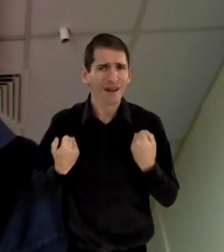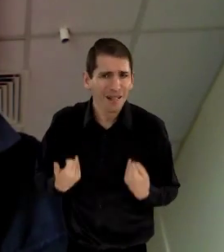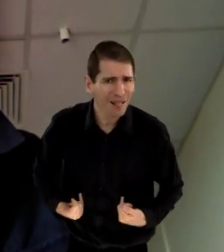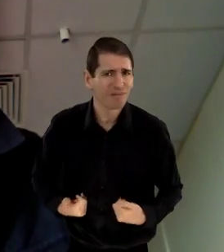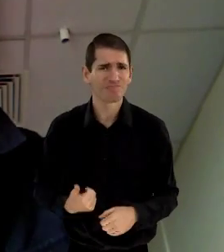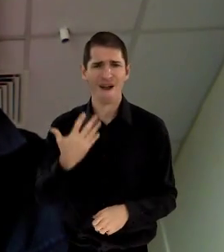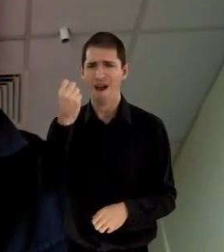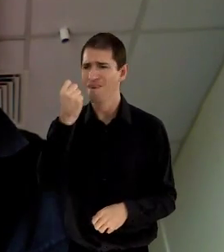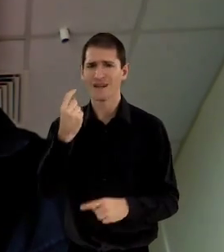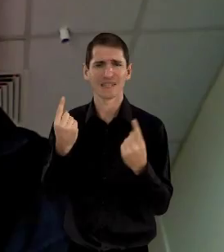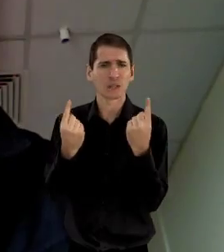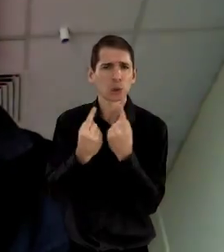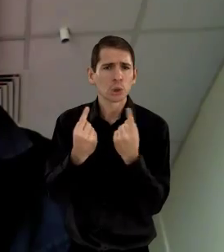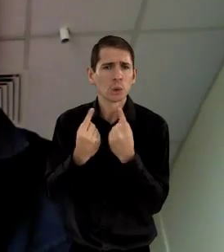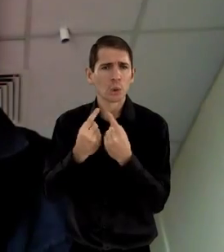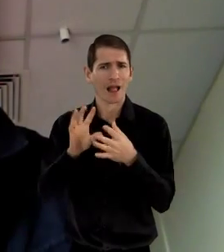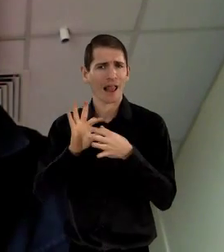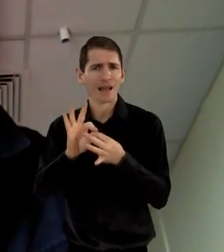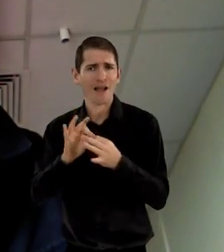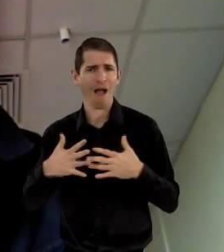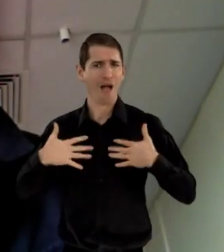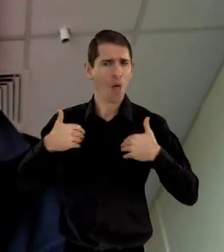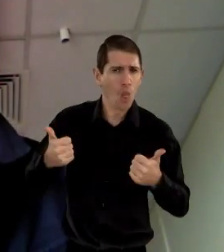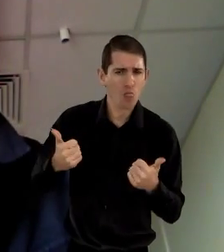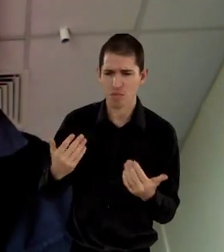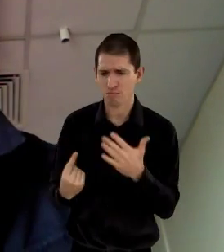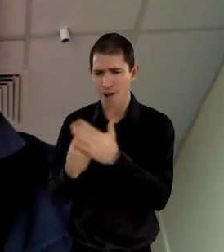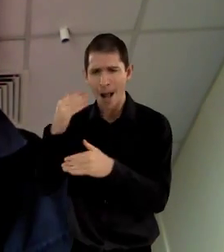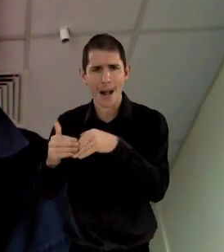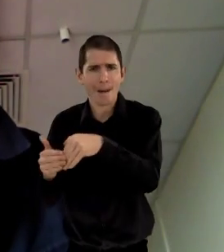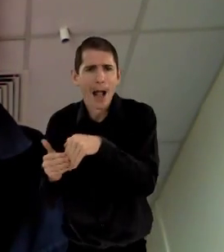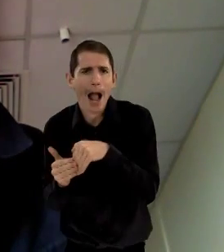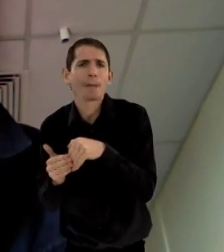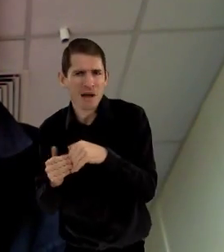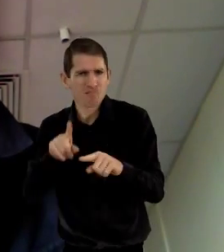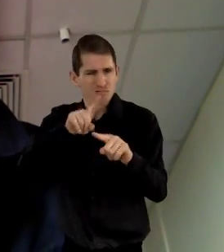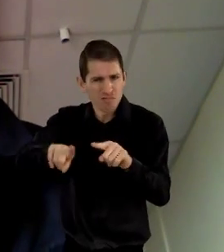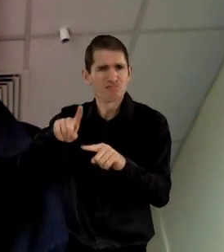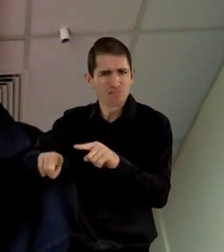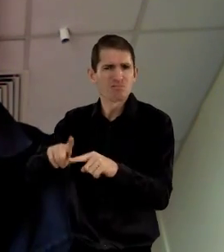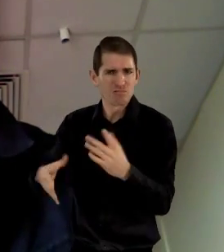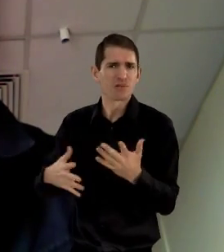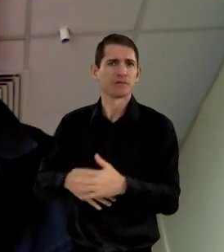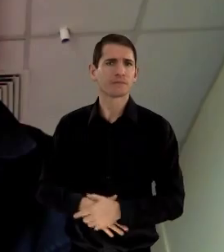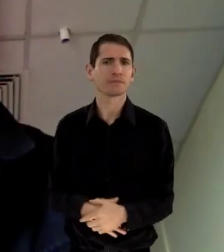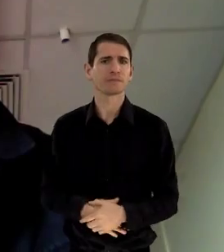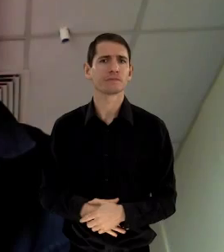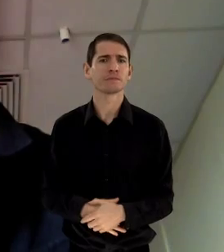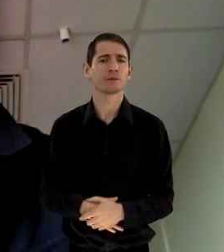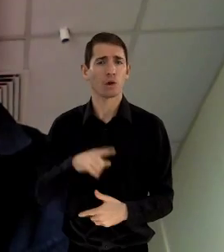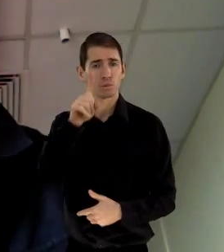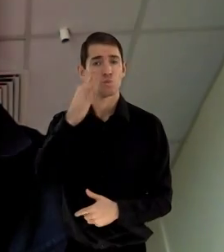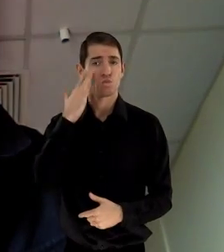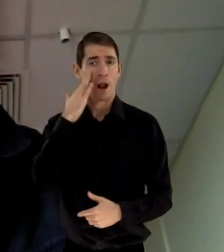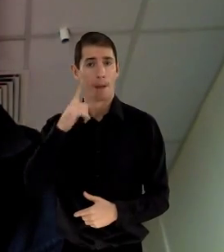You know, when we all get ill, we all have issues around health and impairment and so on.